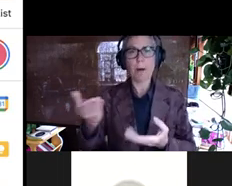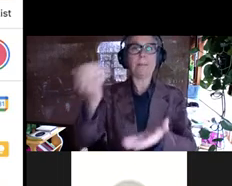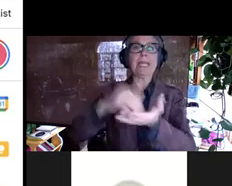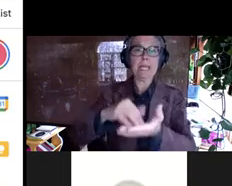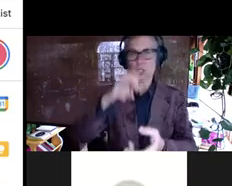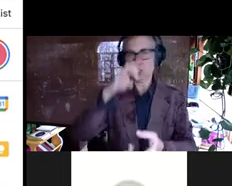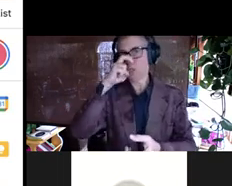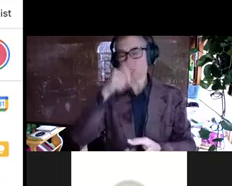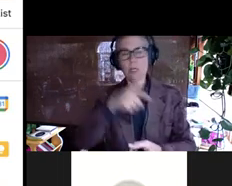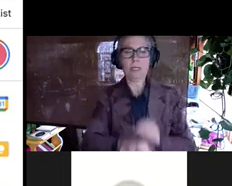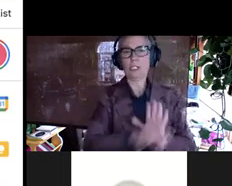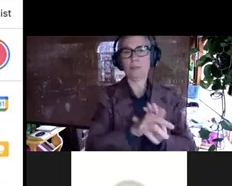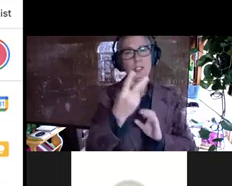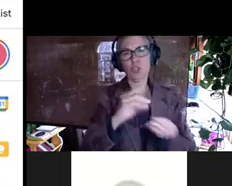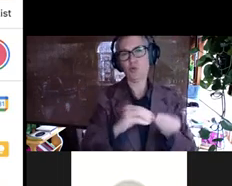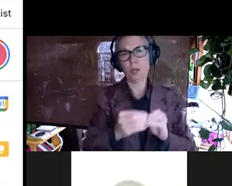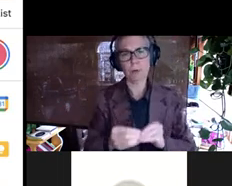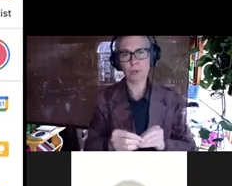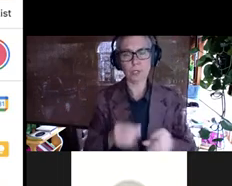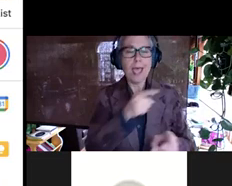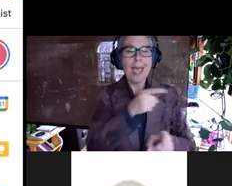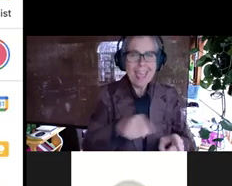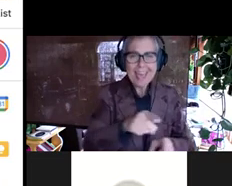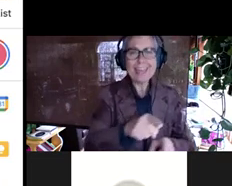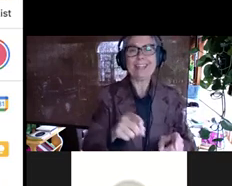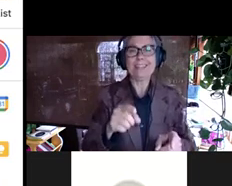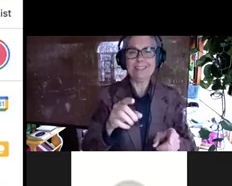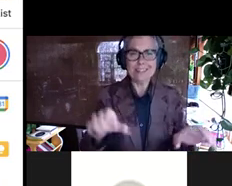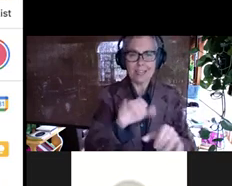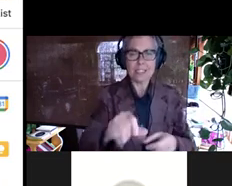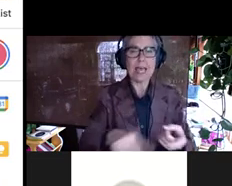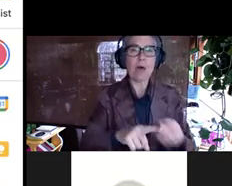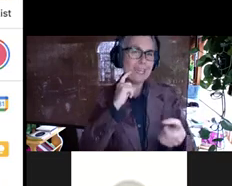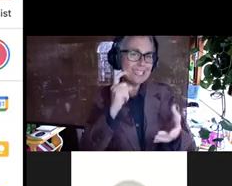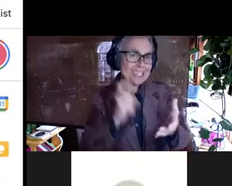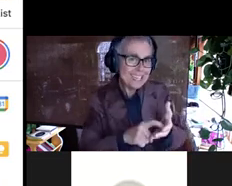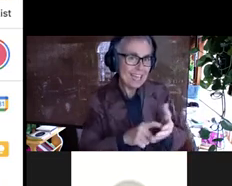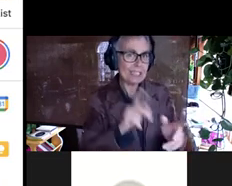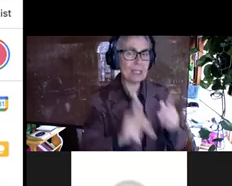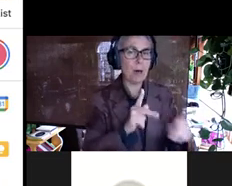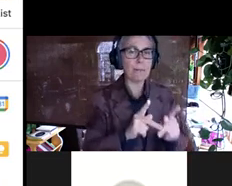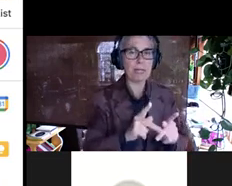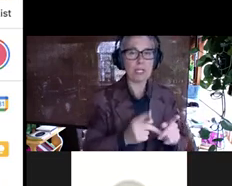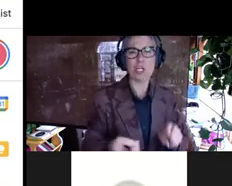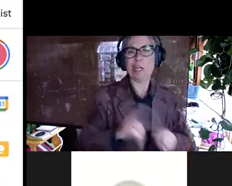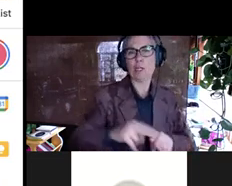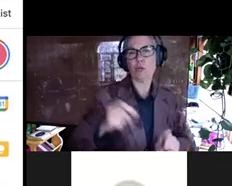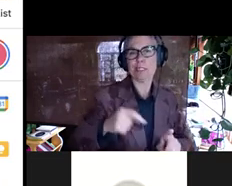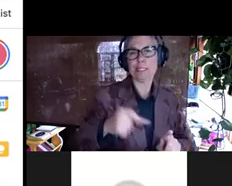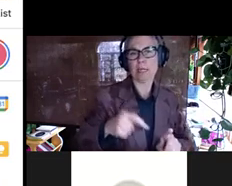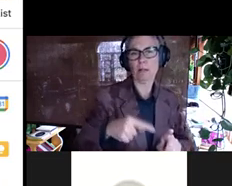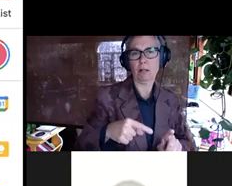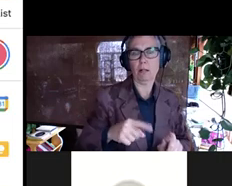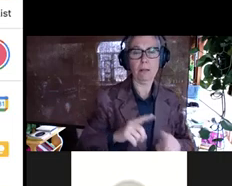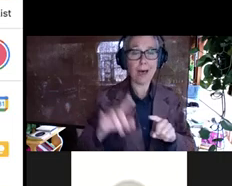picks two numbers and it does so upon detecting that the population has like increased in its signal, but that's not necessarily